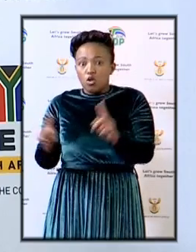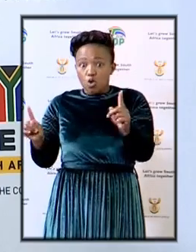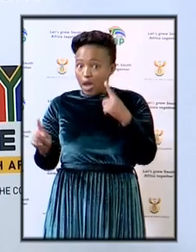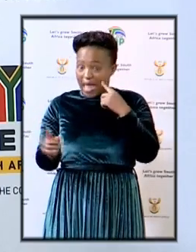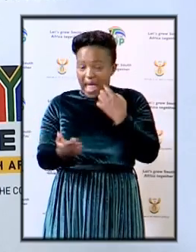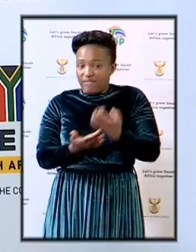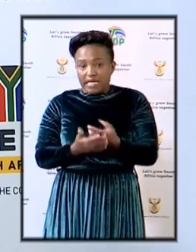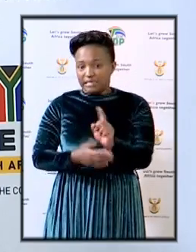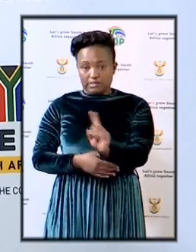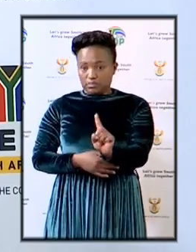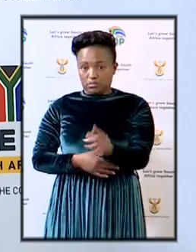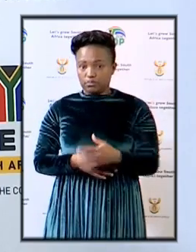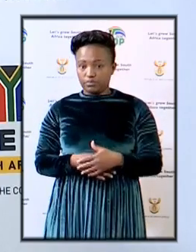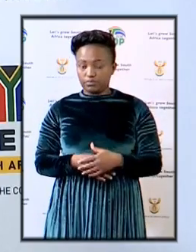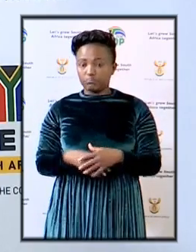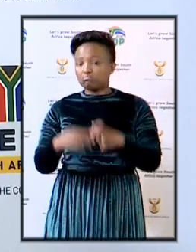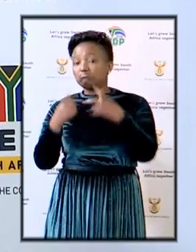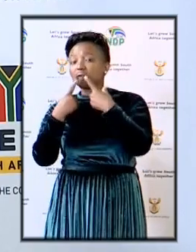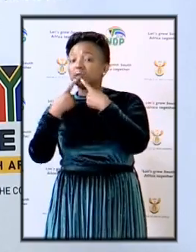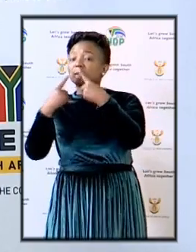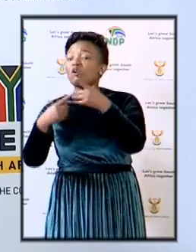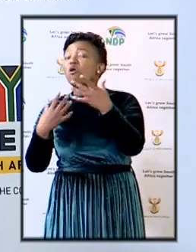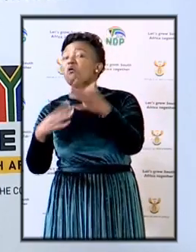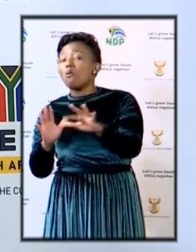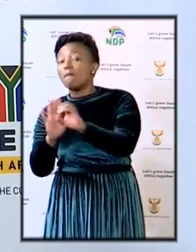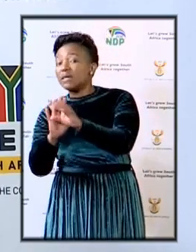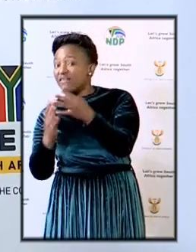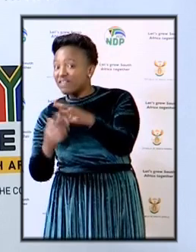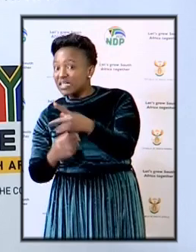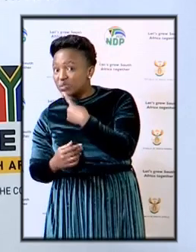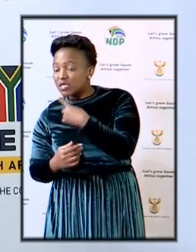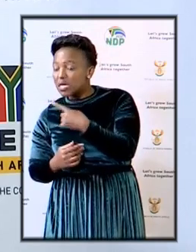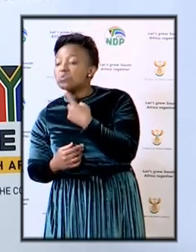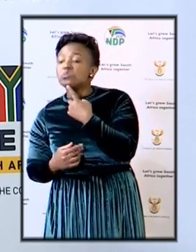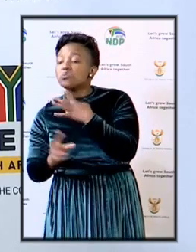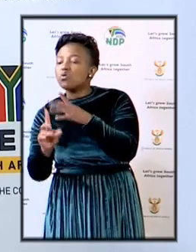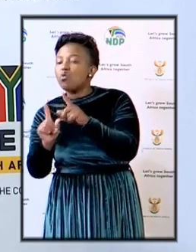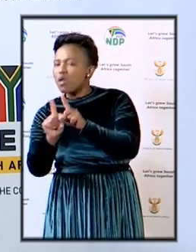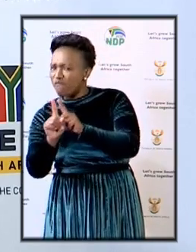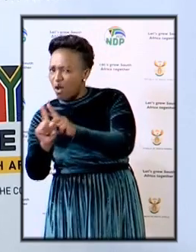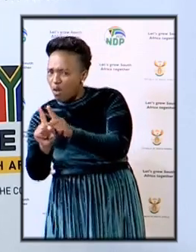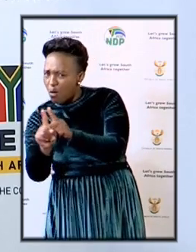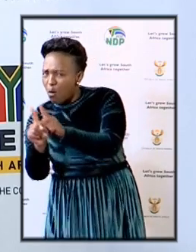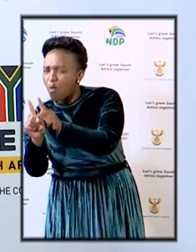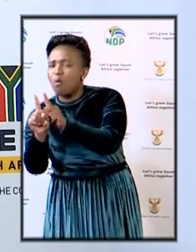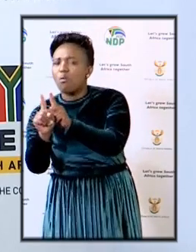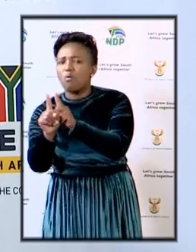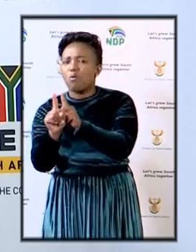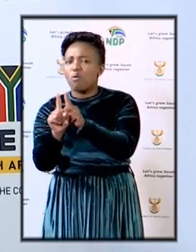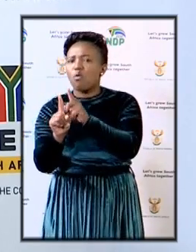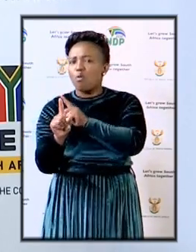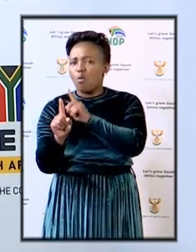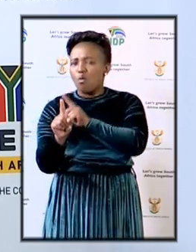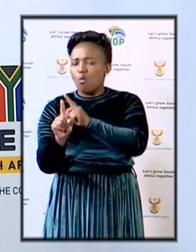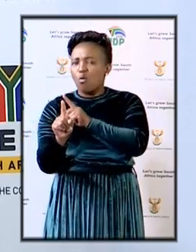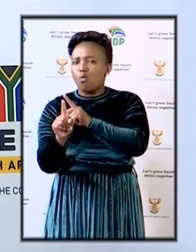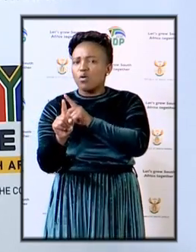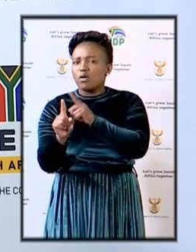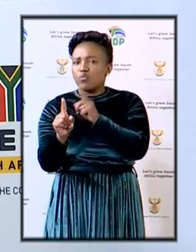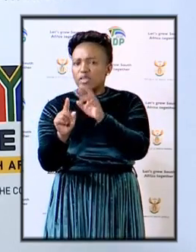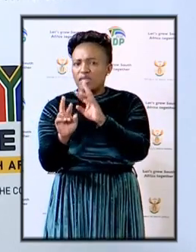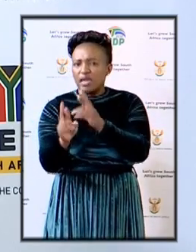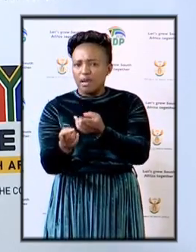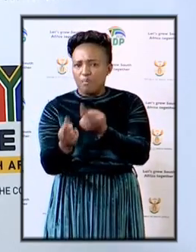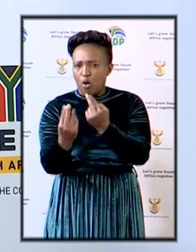taking that as evidence what has been said we follow all those inclusive of the report that shall have